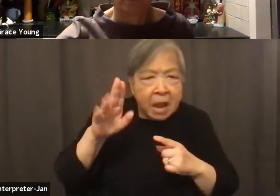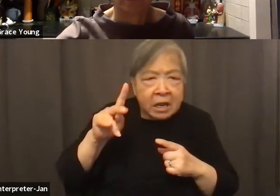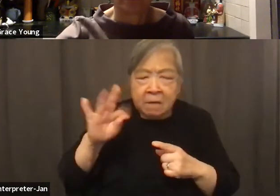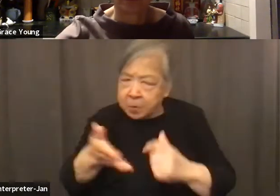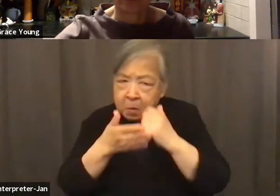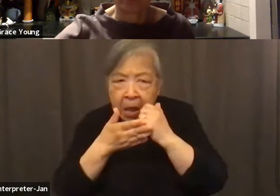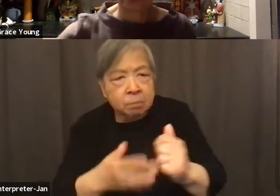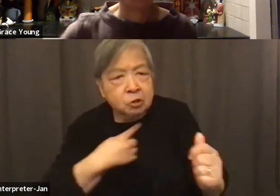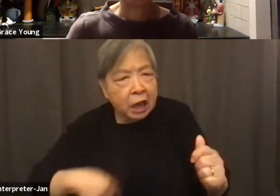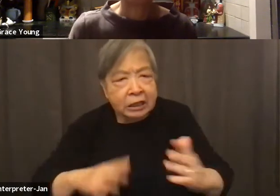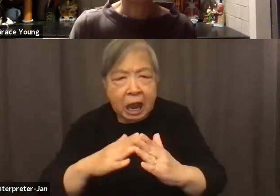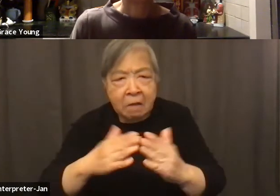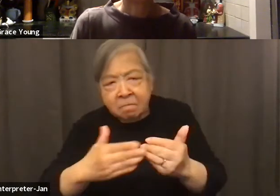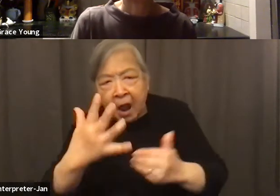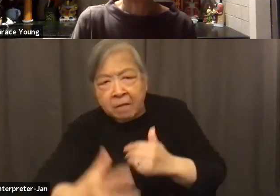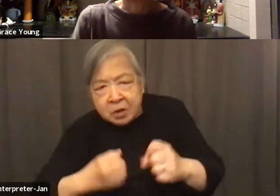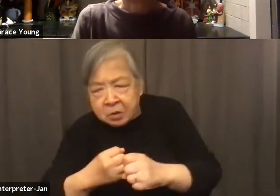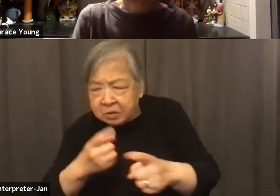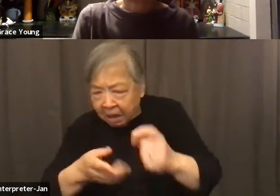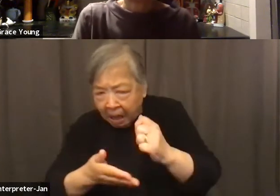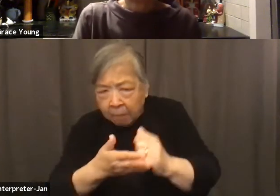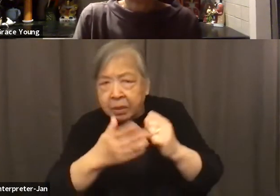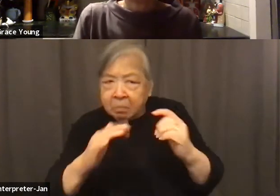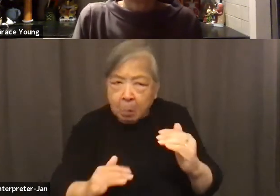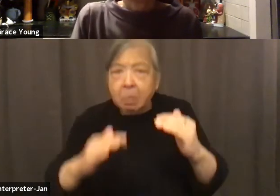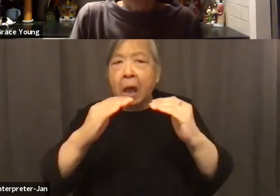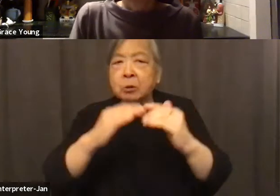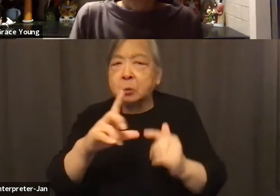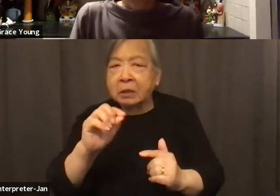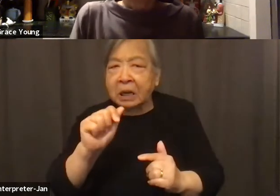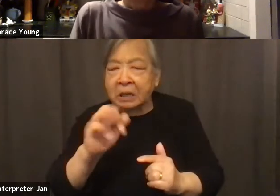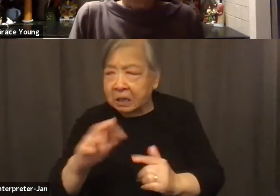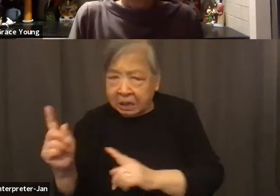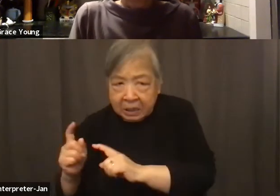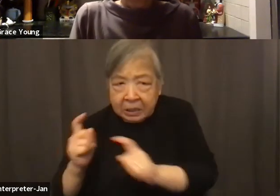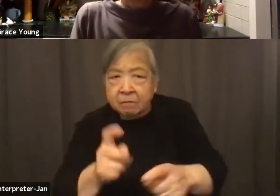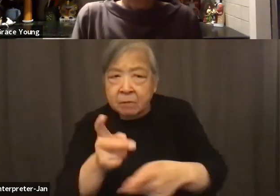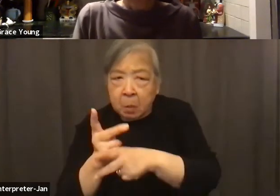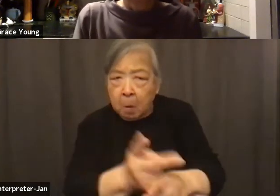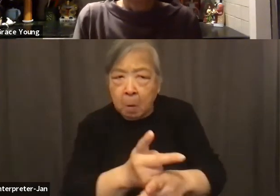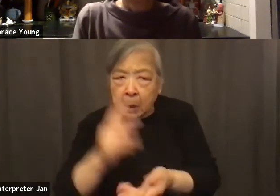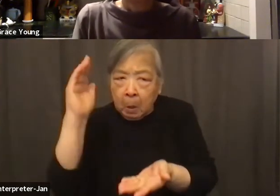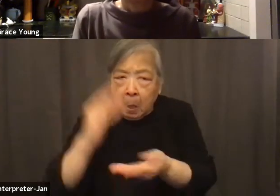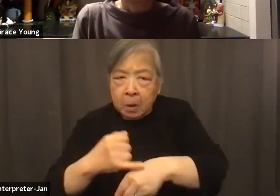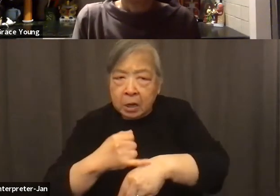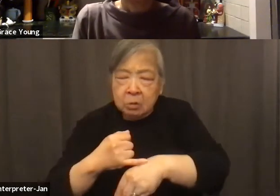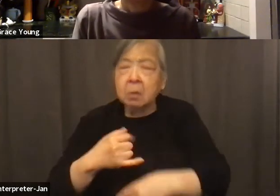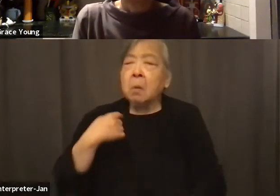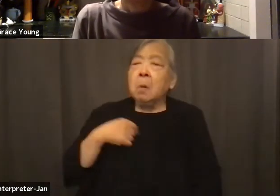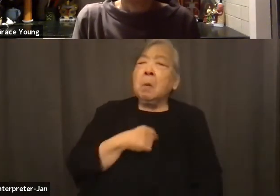these five years so that they can get back to the 2019 level. Give them lower interest. We will give you